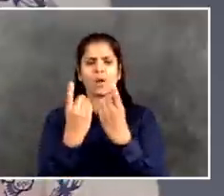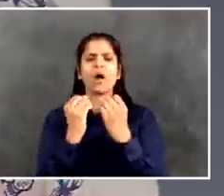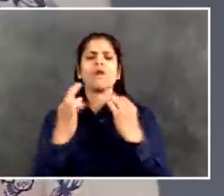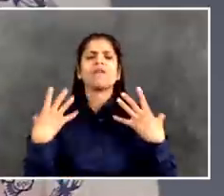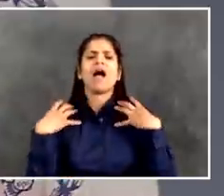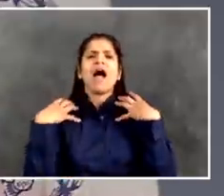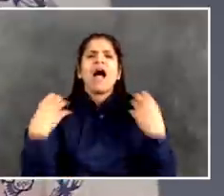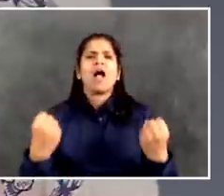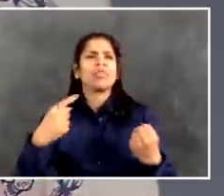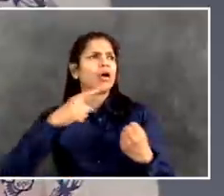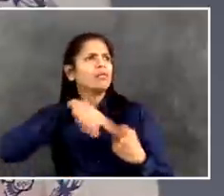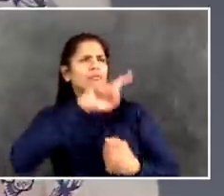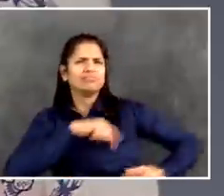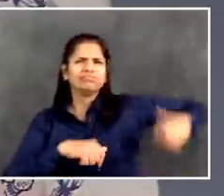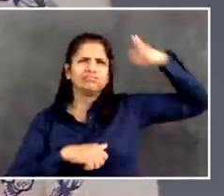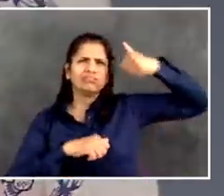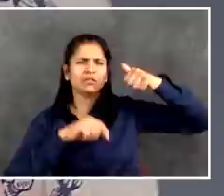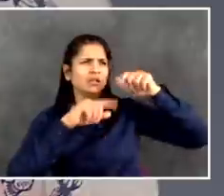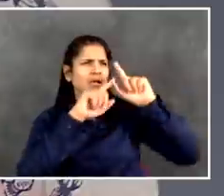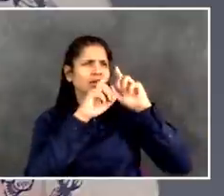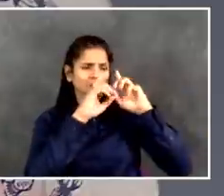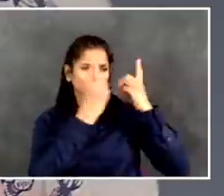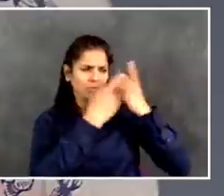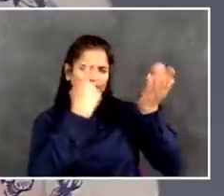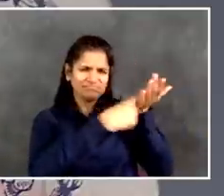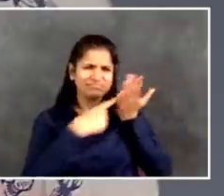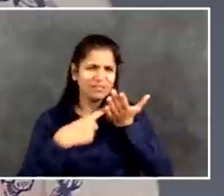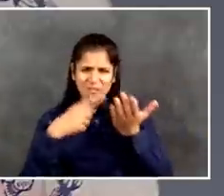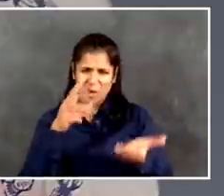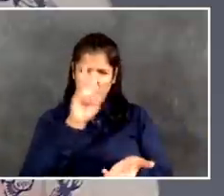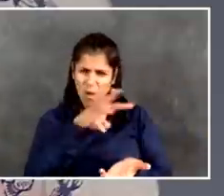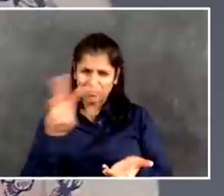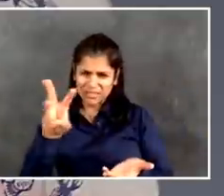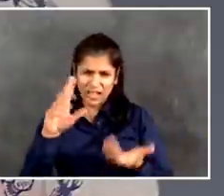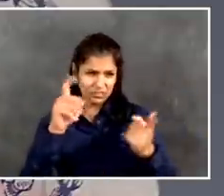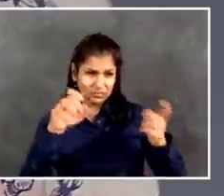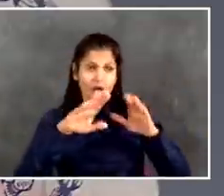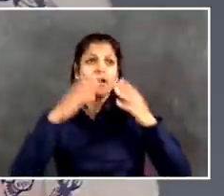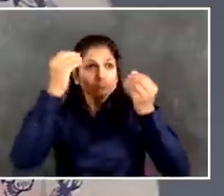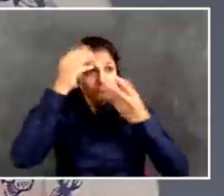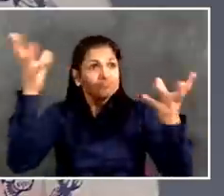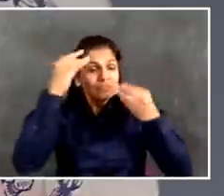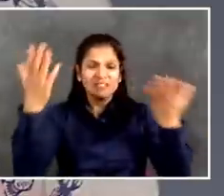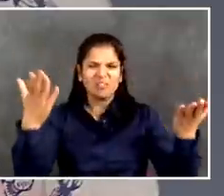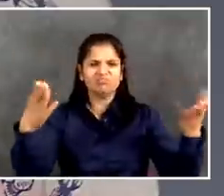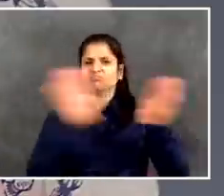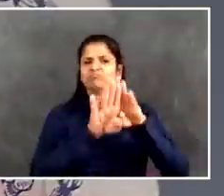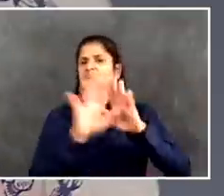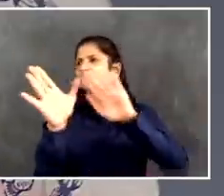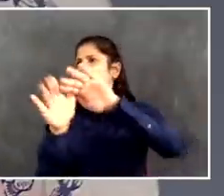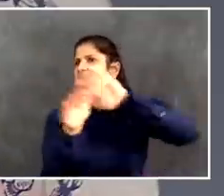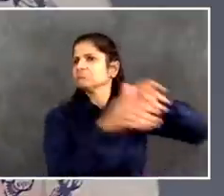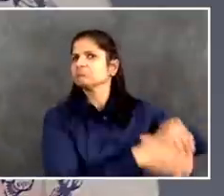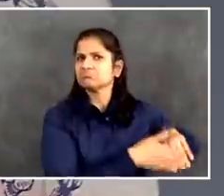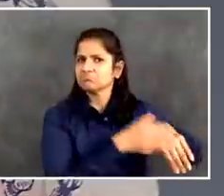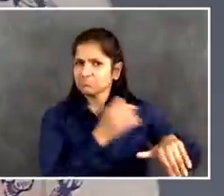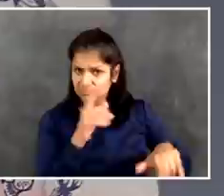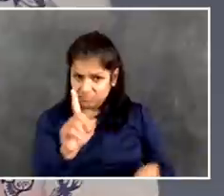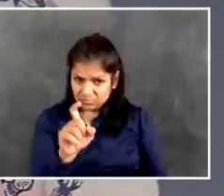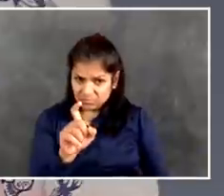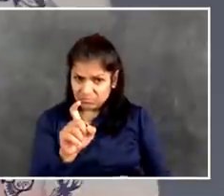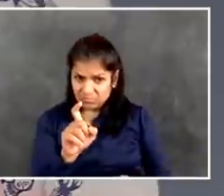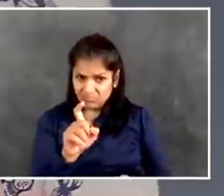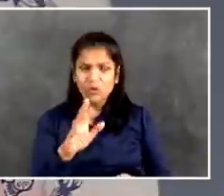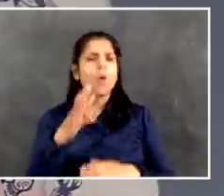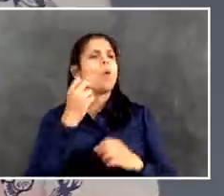which hospitals have the most deaths and release more information? Yes. Well, I like that you're invoking the phrase, the truth will